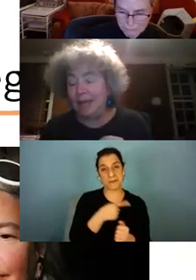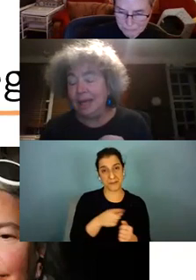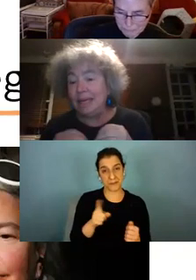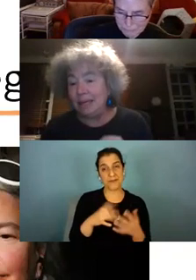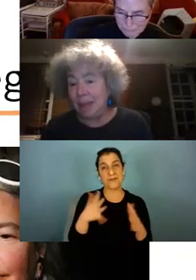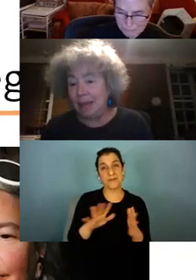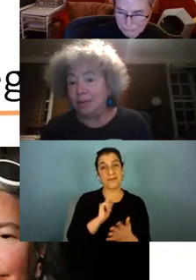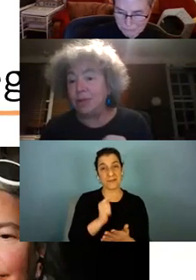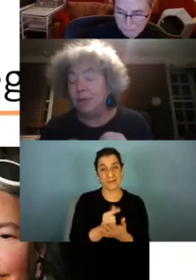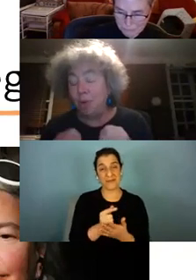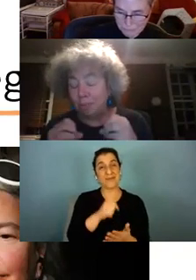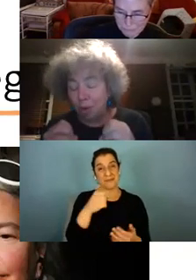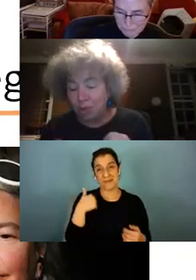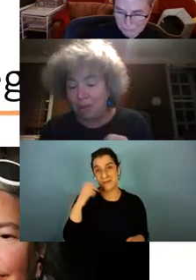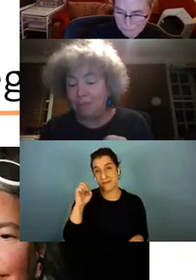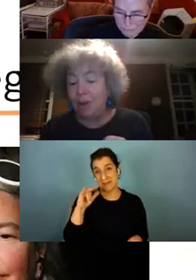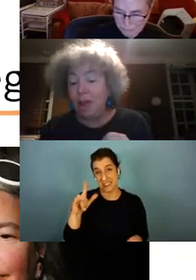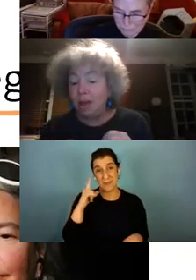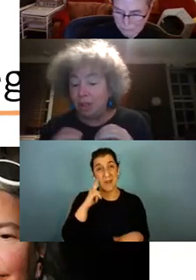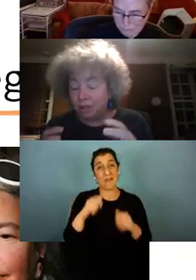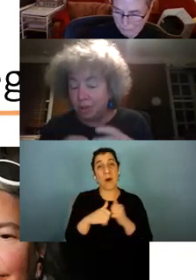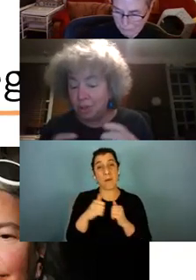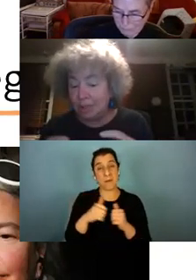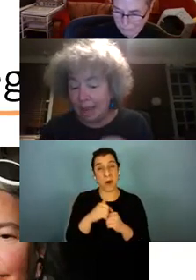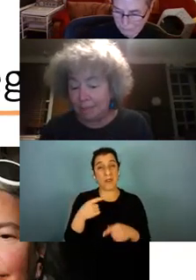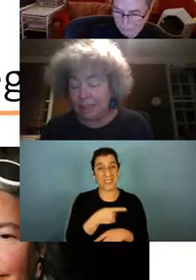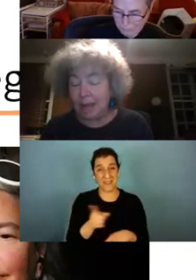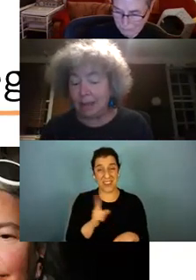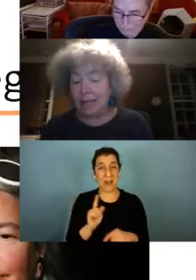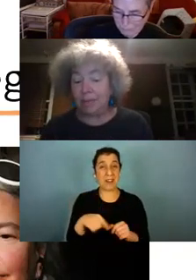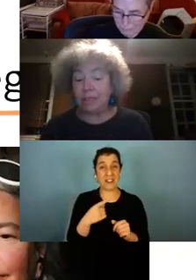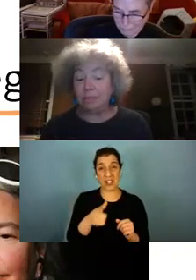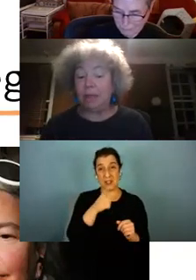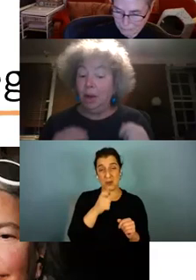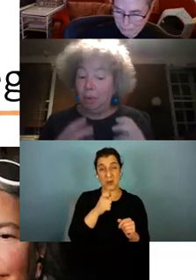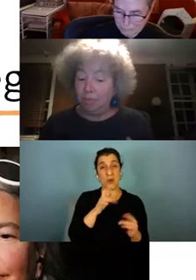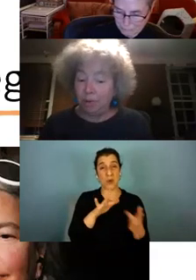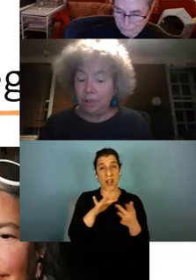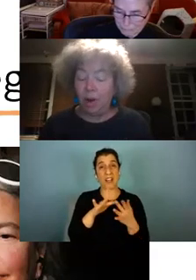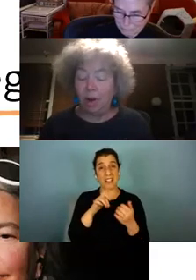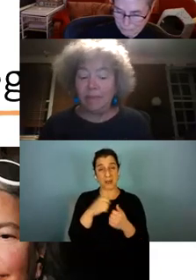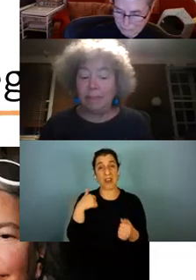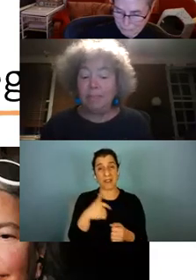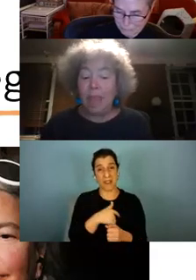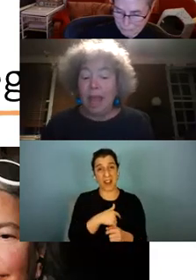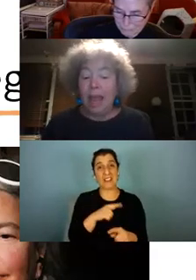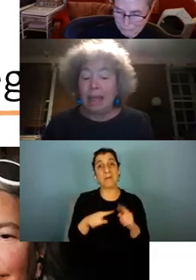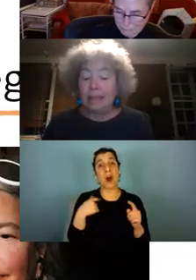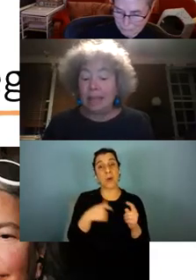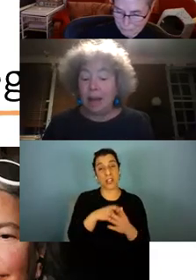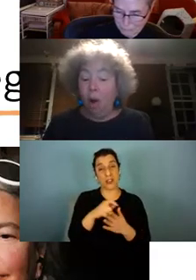have the emails for most people just those who had kept in contact with us but we wrote to all of them